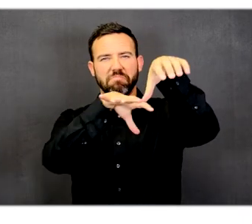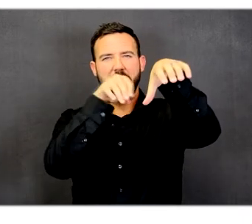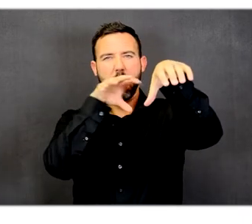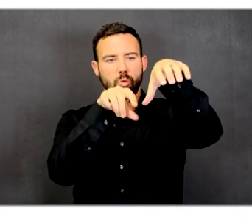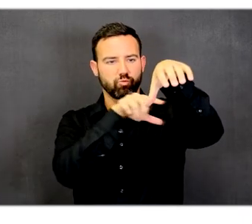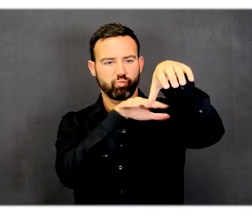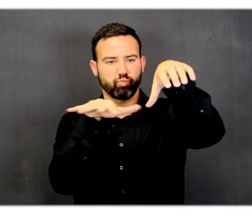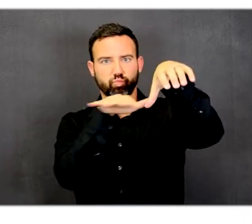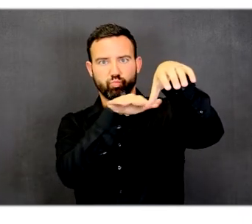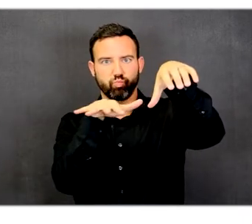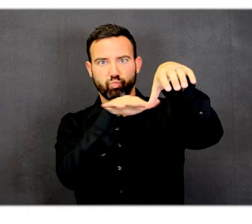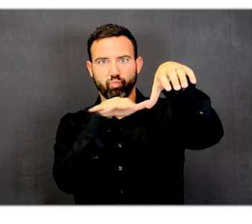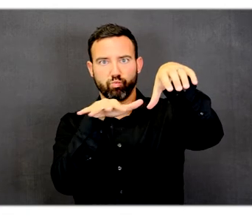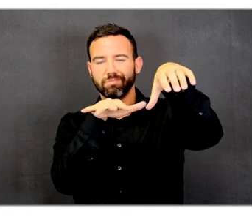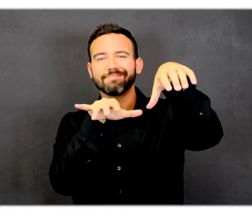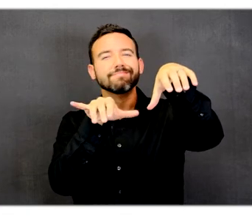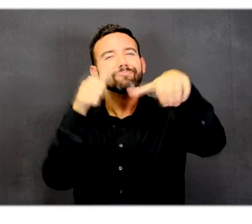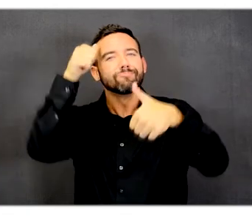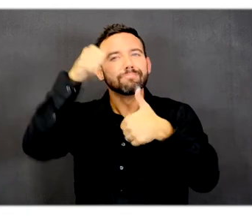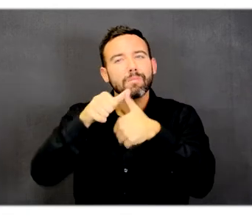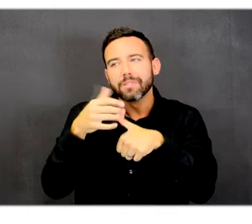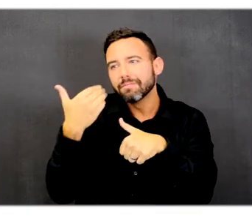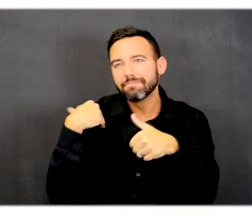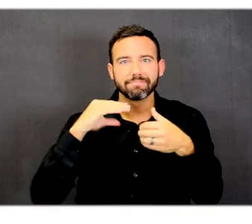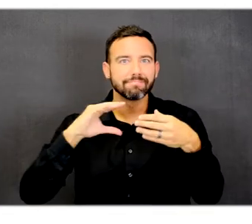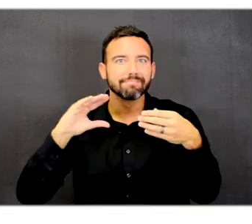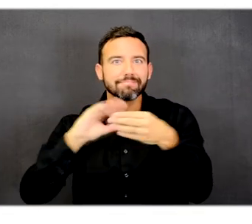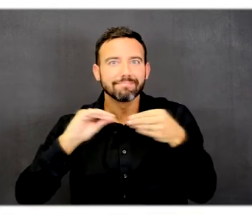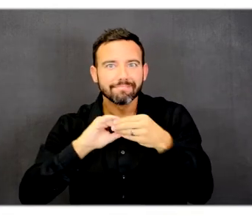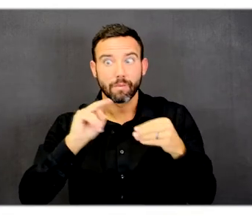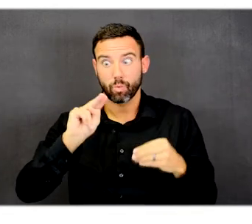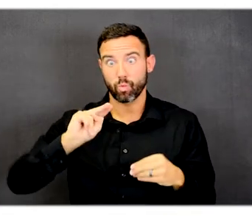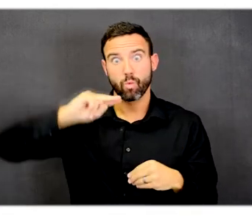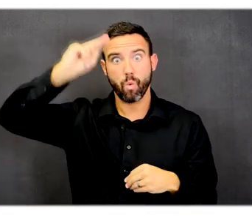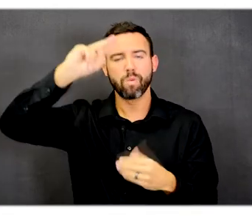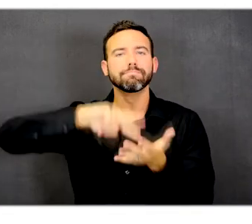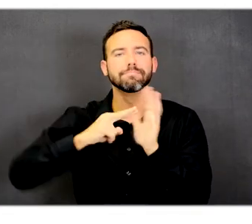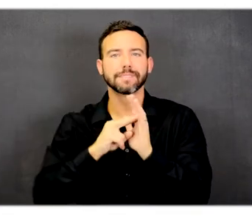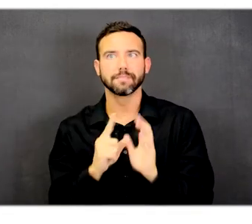North is up as the same orientation that was described on previous slides.